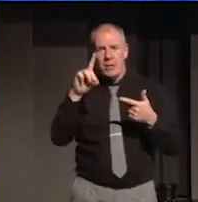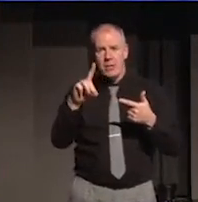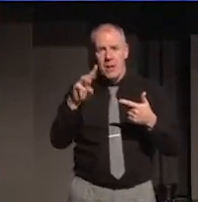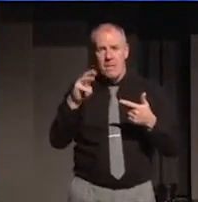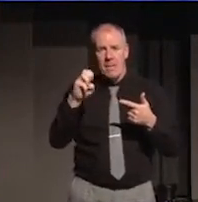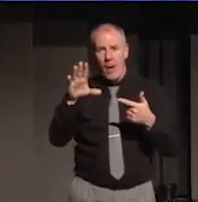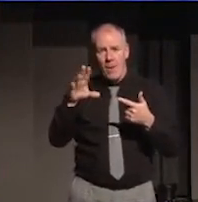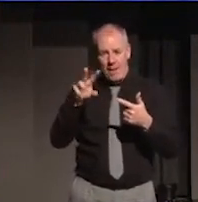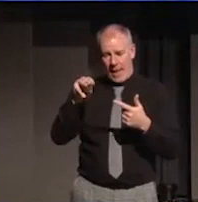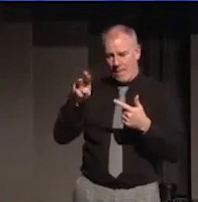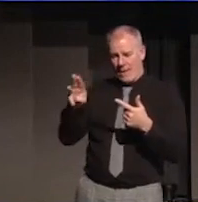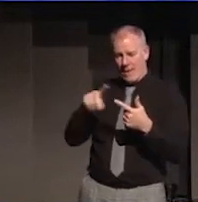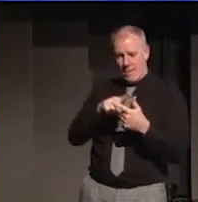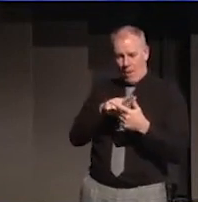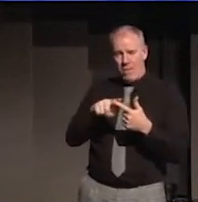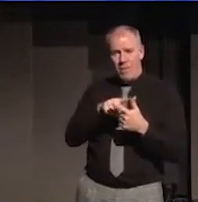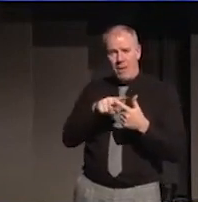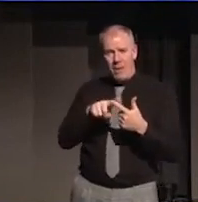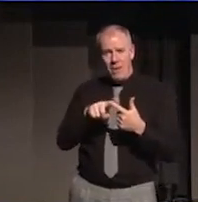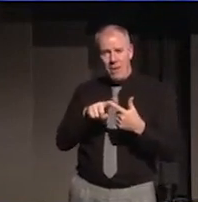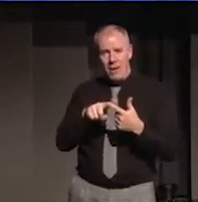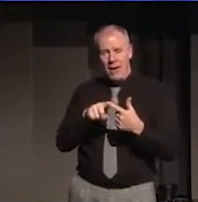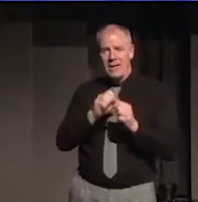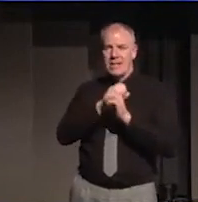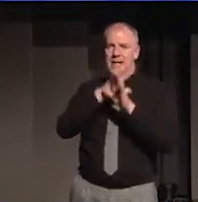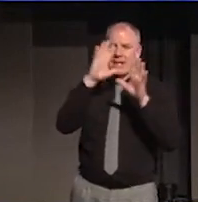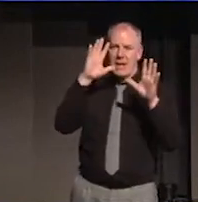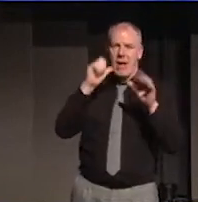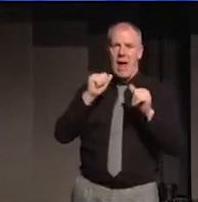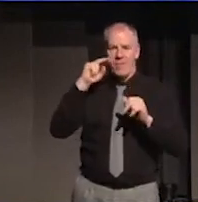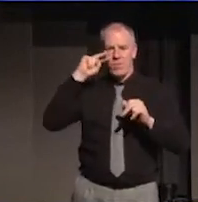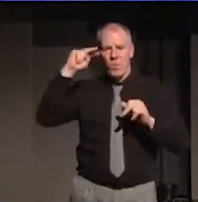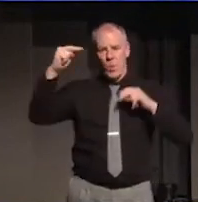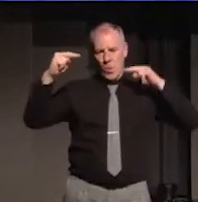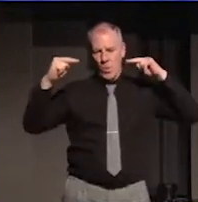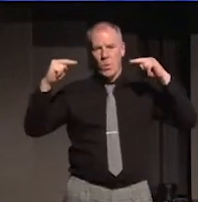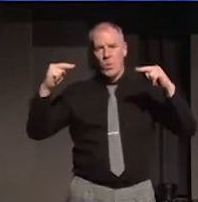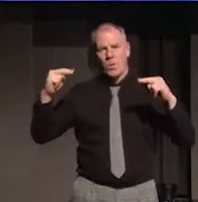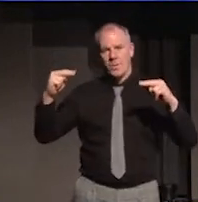MPs. It's always been clear there's another side of the coin.